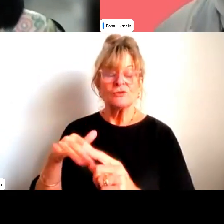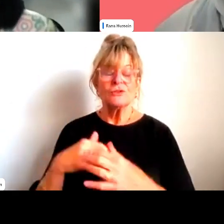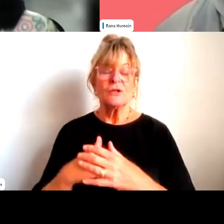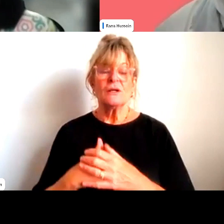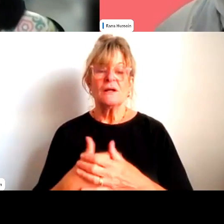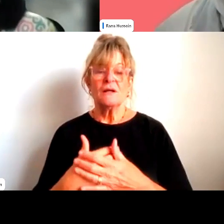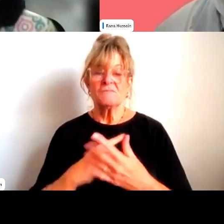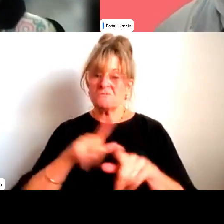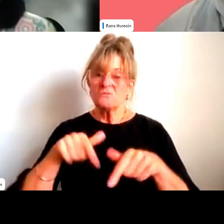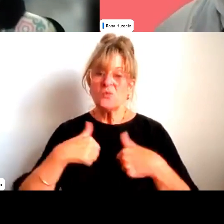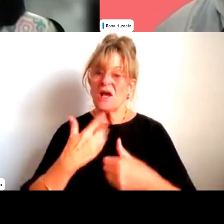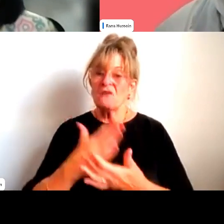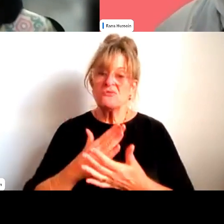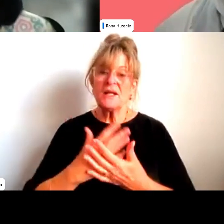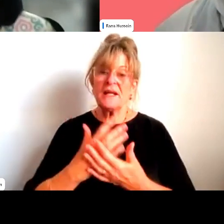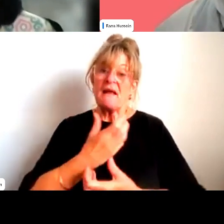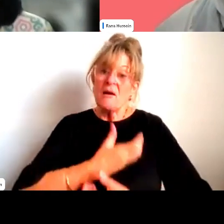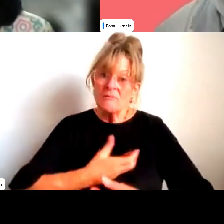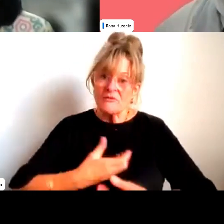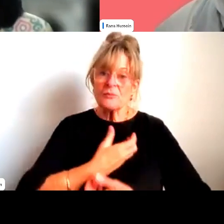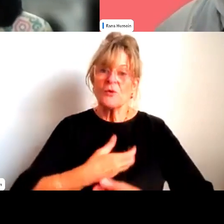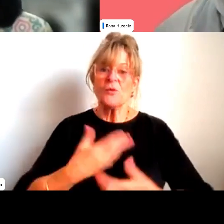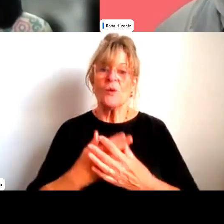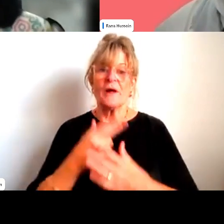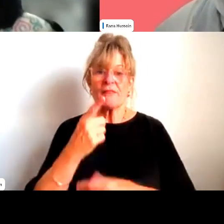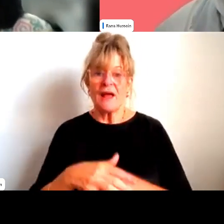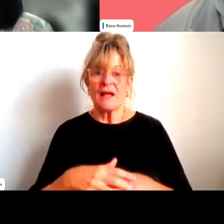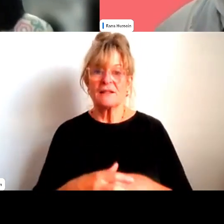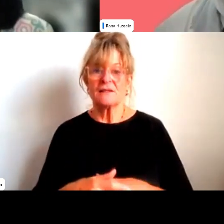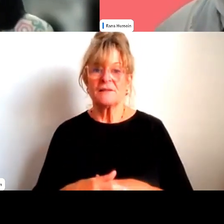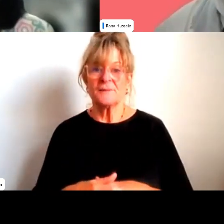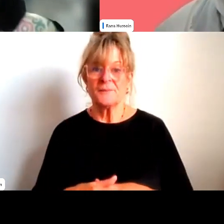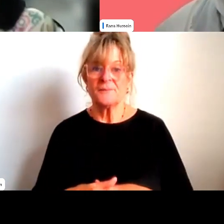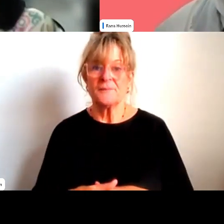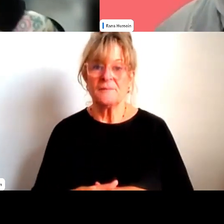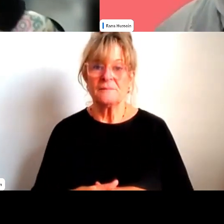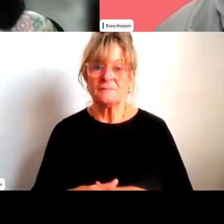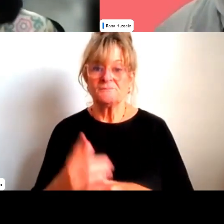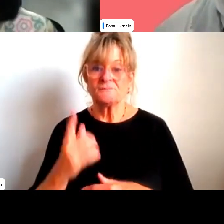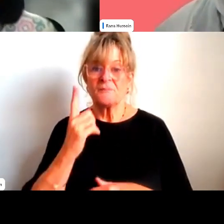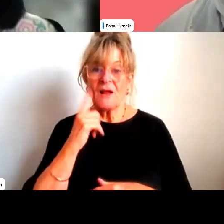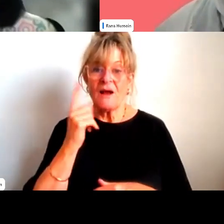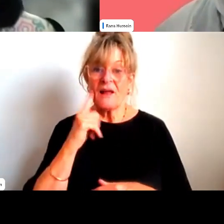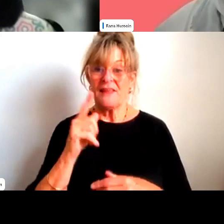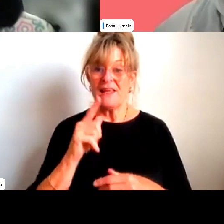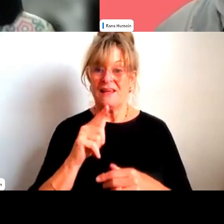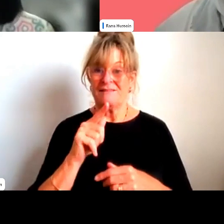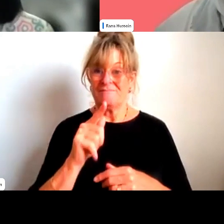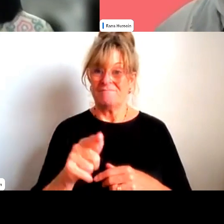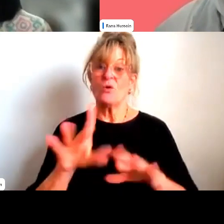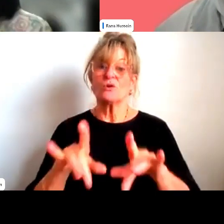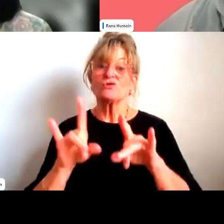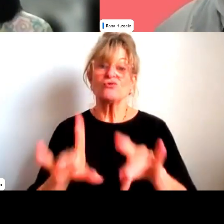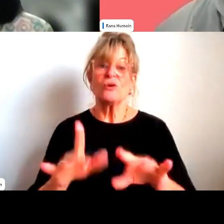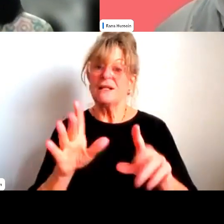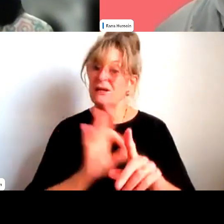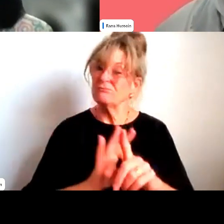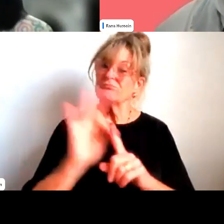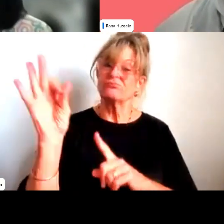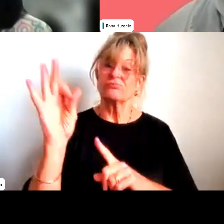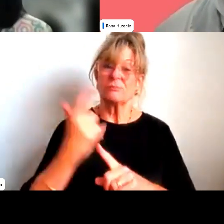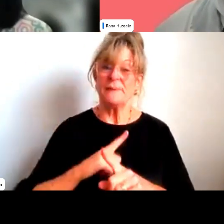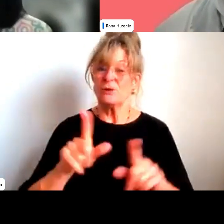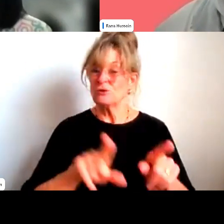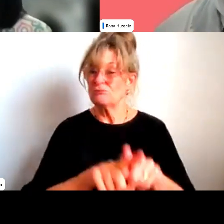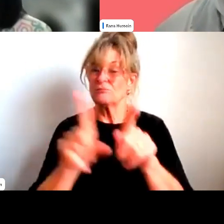comfortable with that. Yet we have imbibed some of the good things that come with the Australian way of life or the culture. So it's, I think it's a good